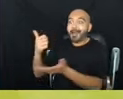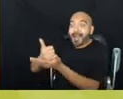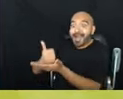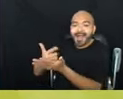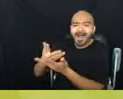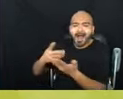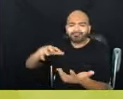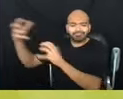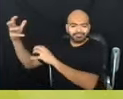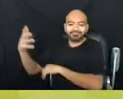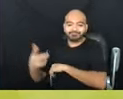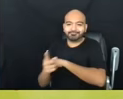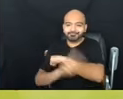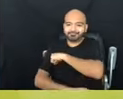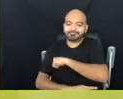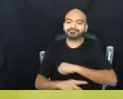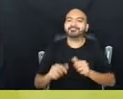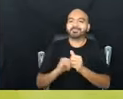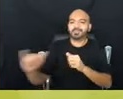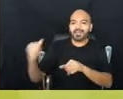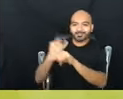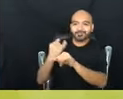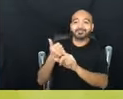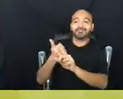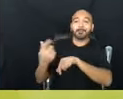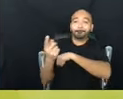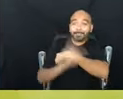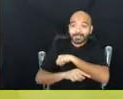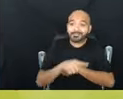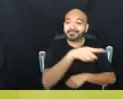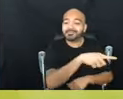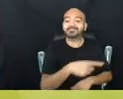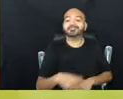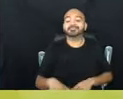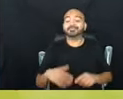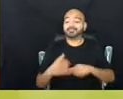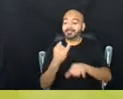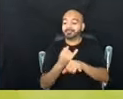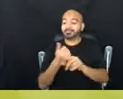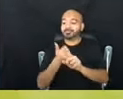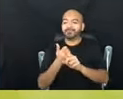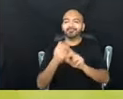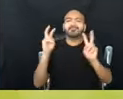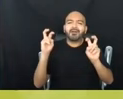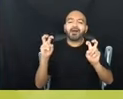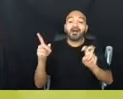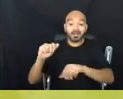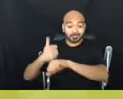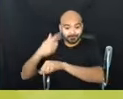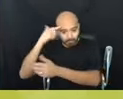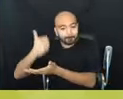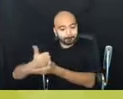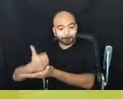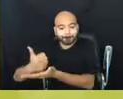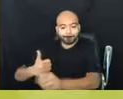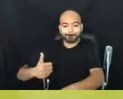deal with this institution that was criminalizing you. That was an institution that set up supposedly to help you, to